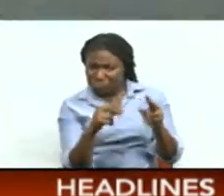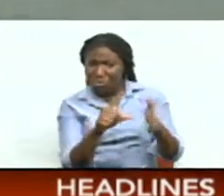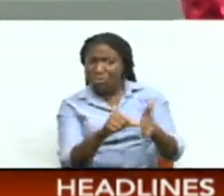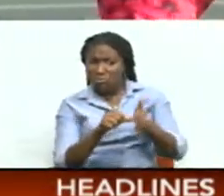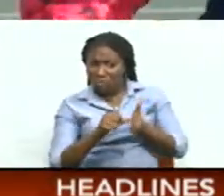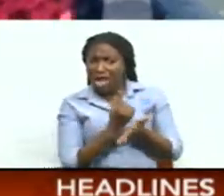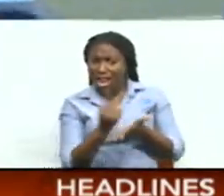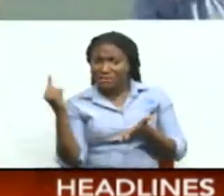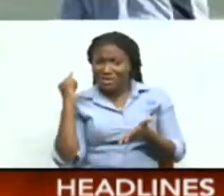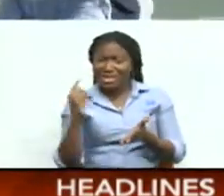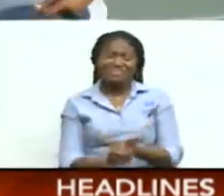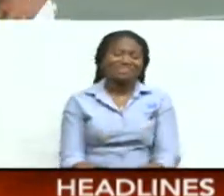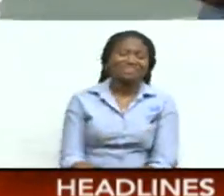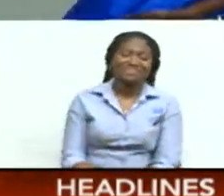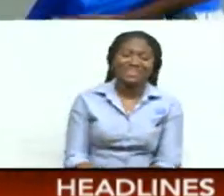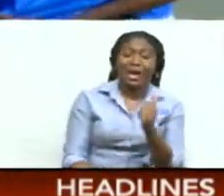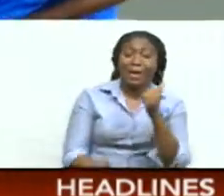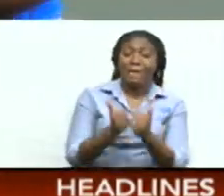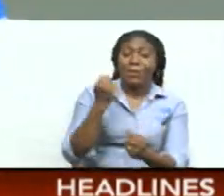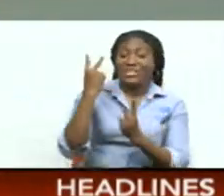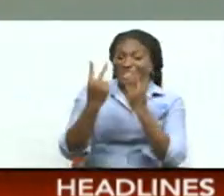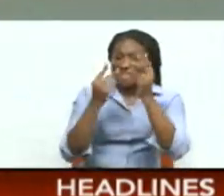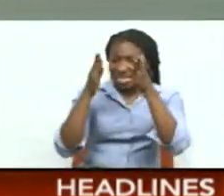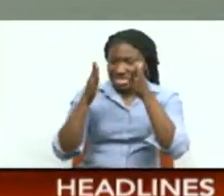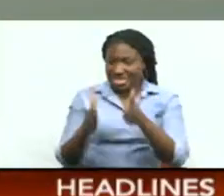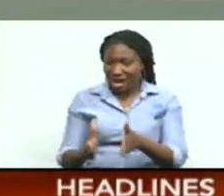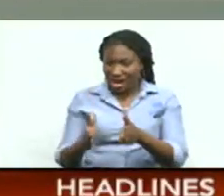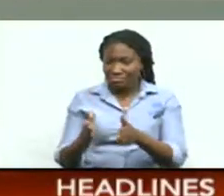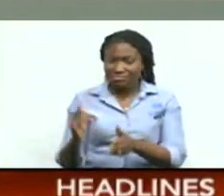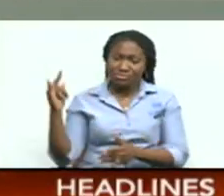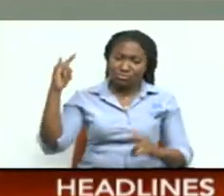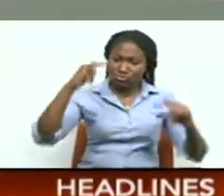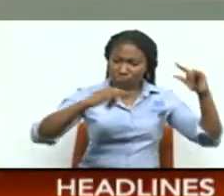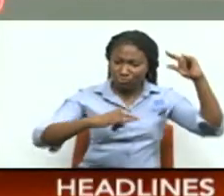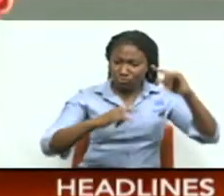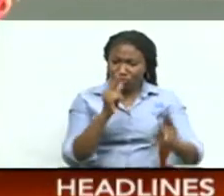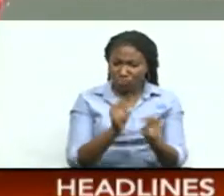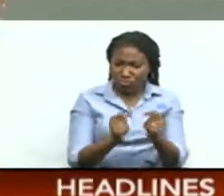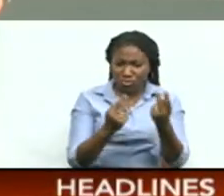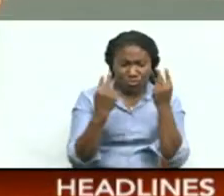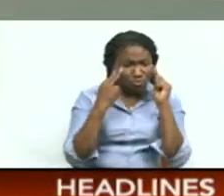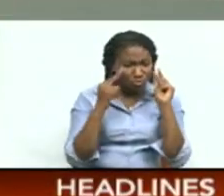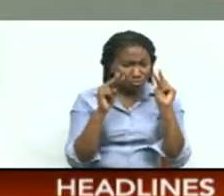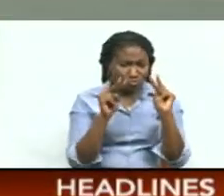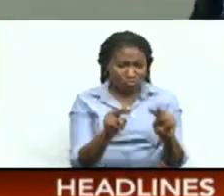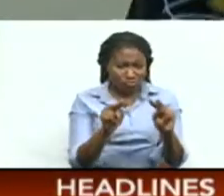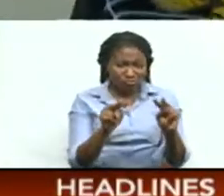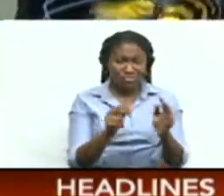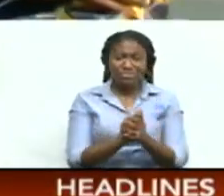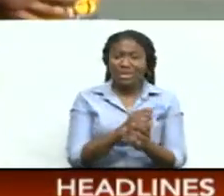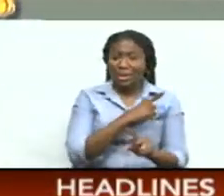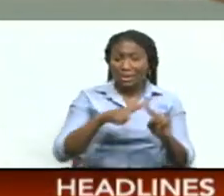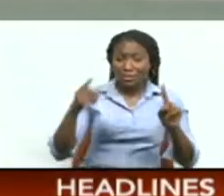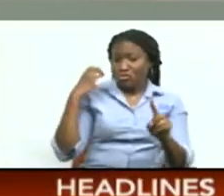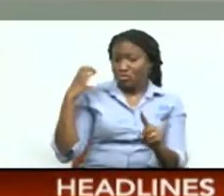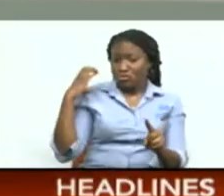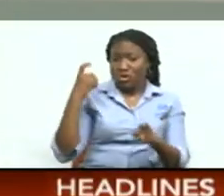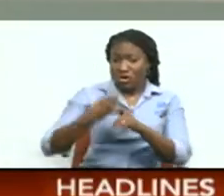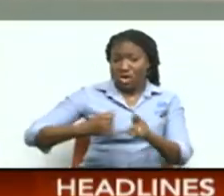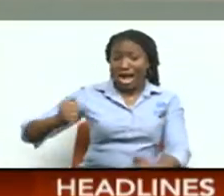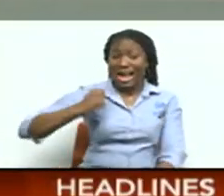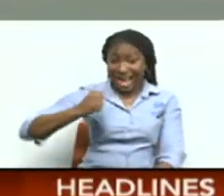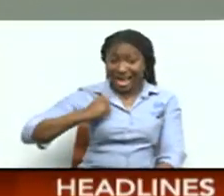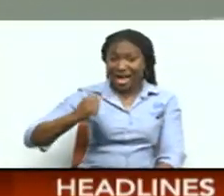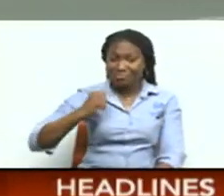Most visitors to our shores spend their vacation Taking in the three S's But coach Kirk McLean of Toronto-based CN Sports